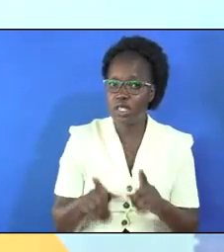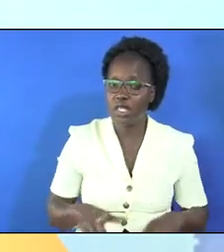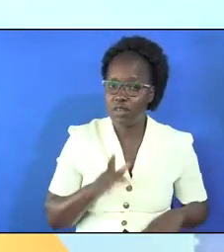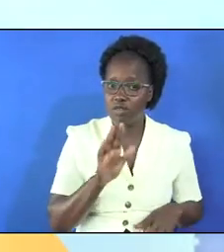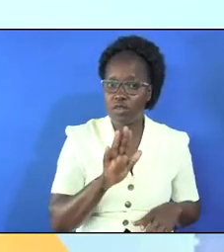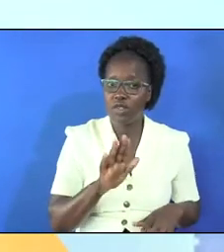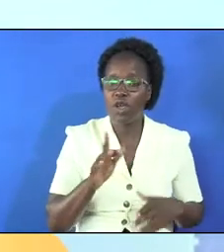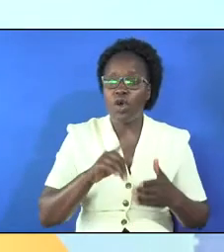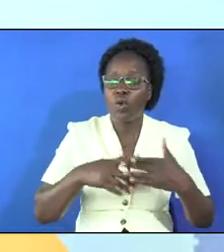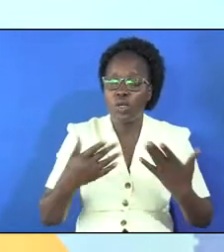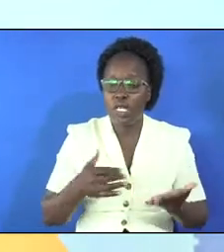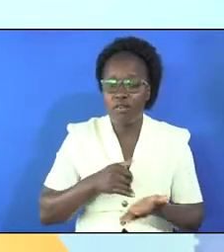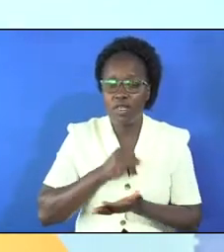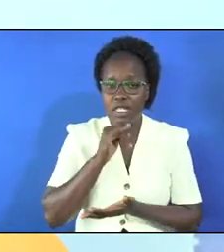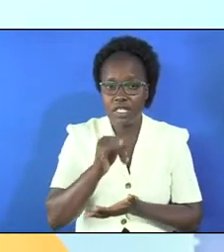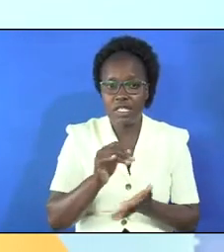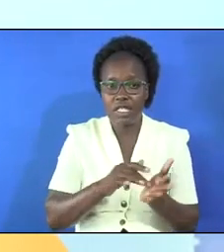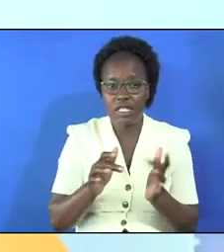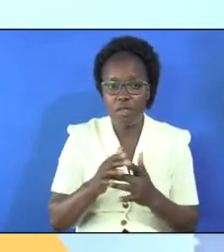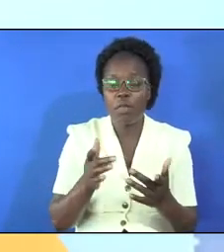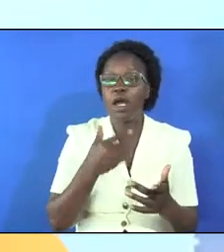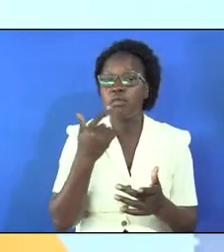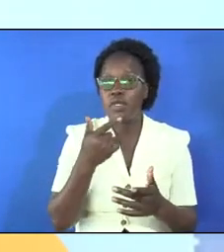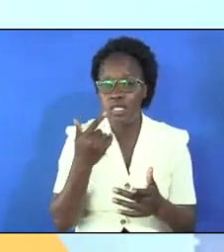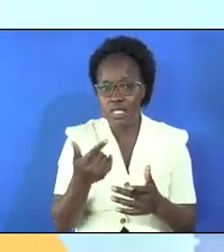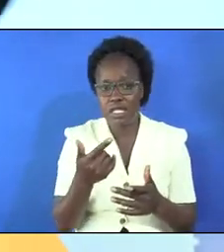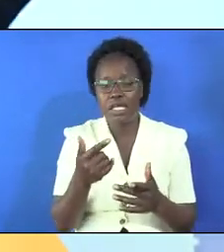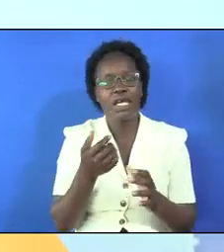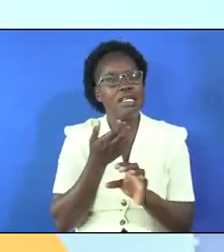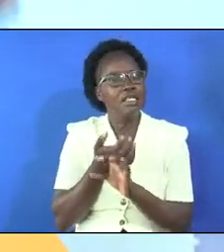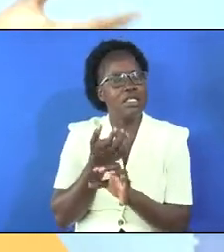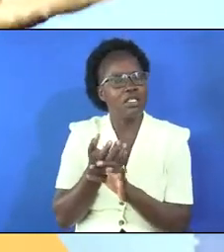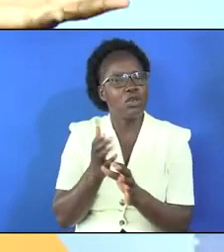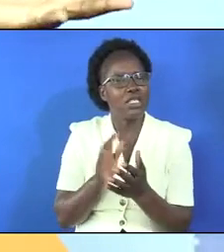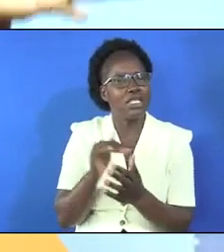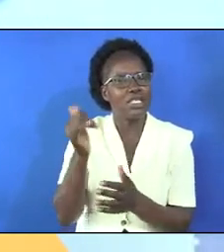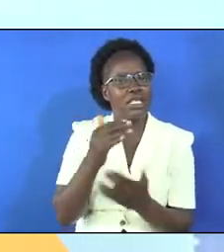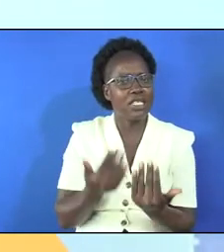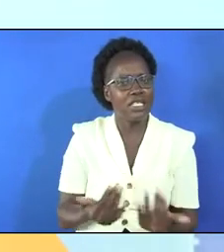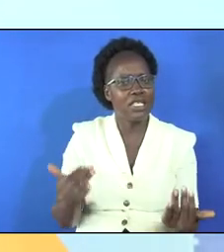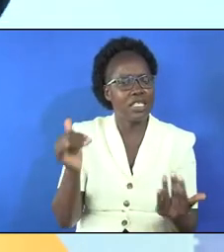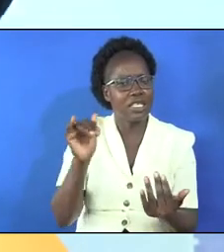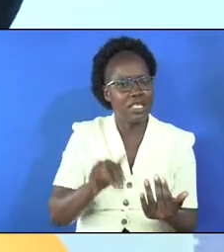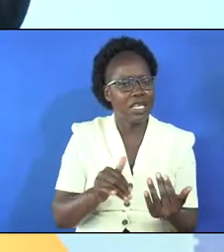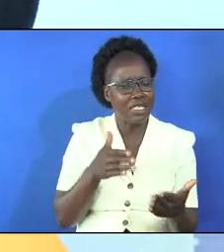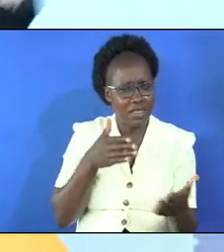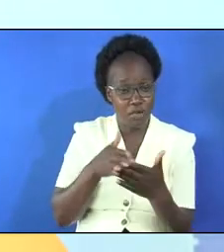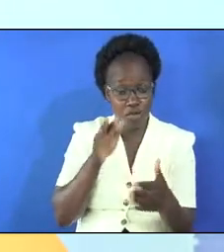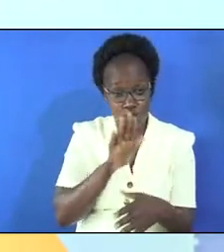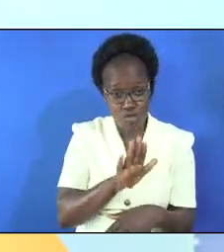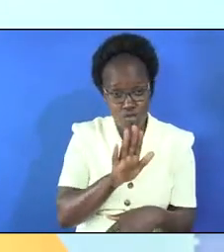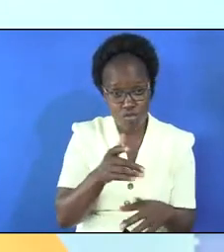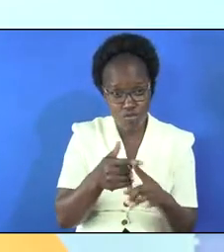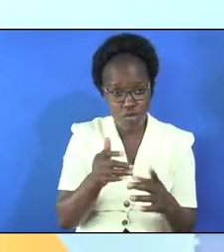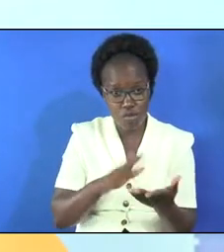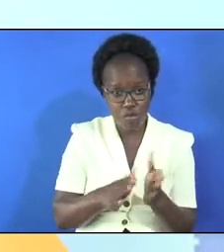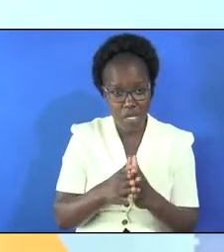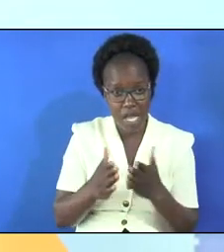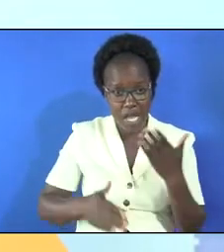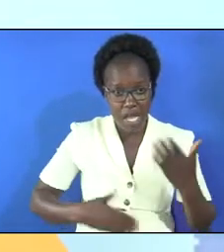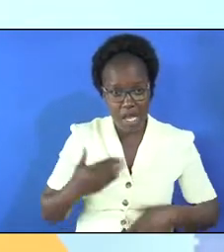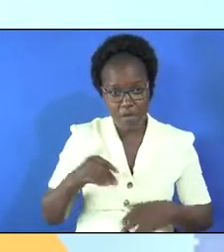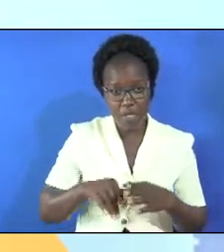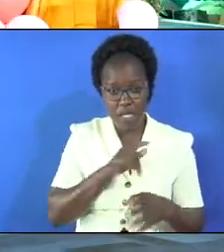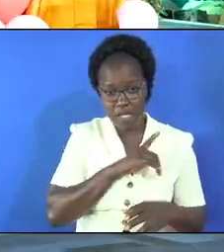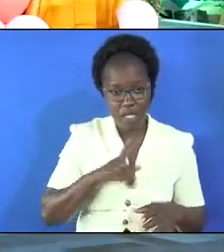life whatever it is the bible is saying that the stone is stone anything that hinder you from being happy